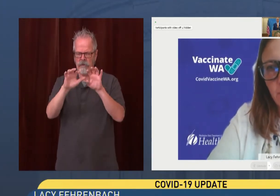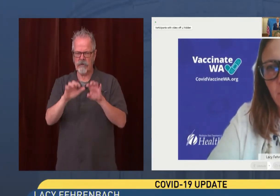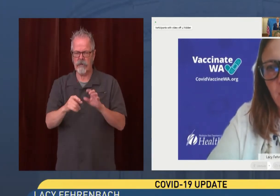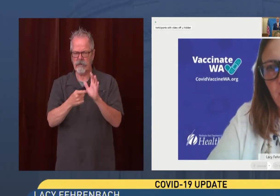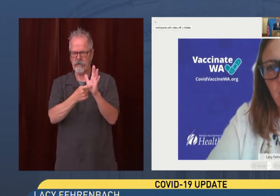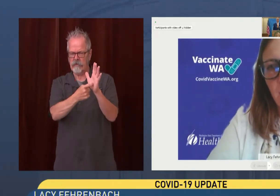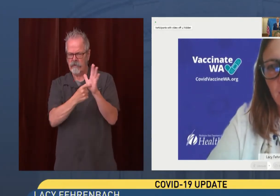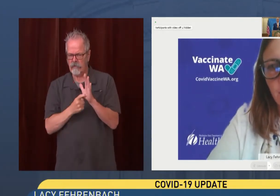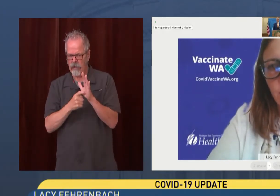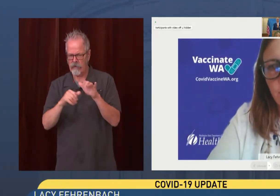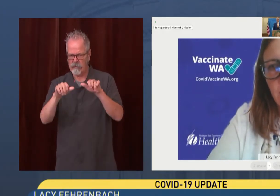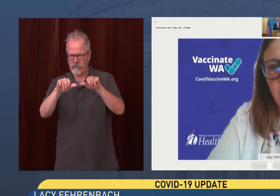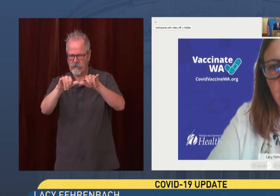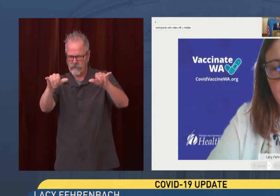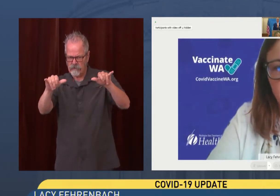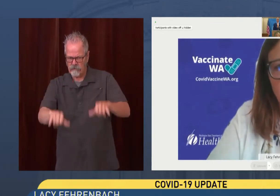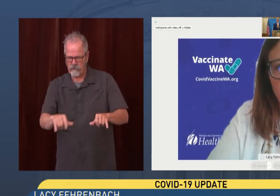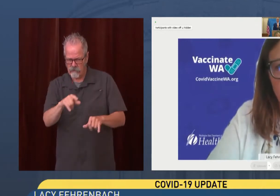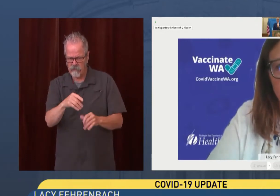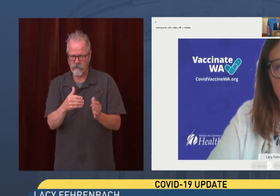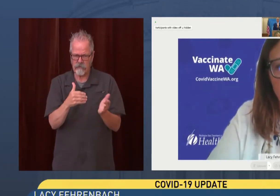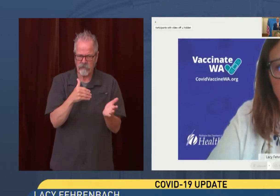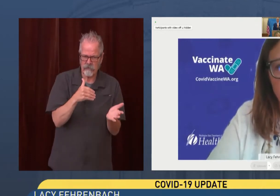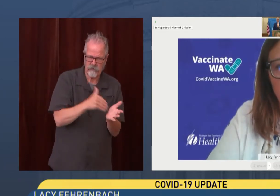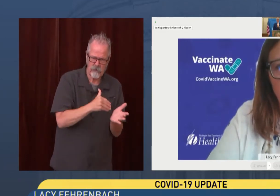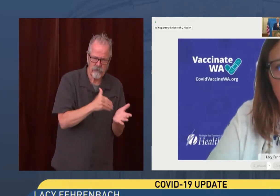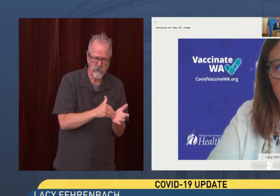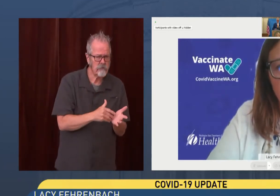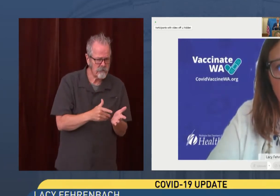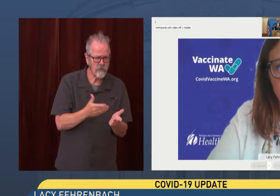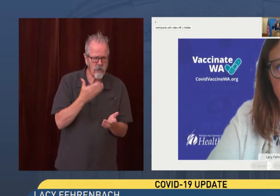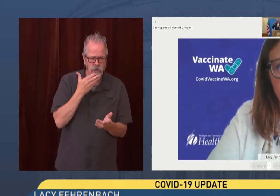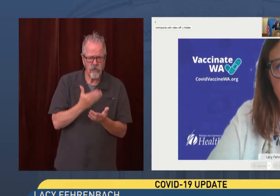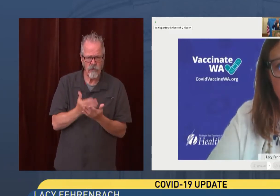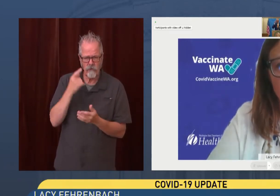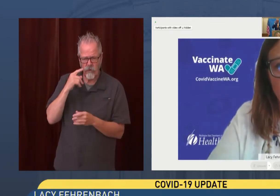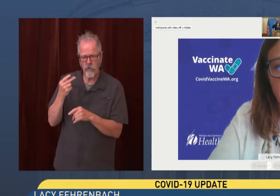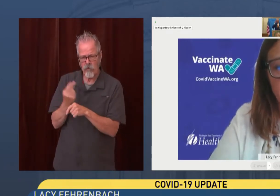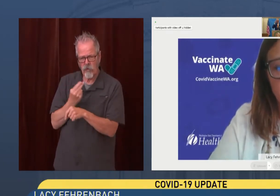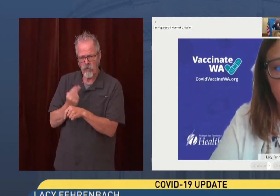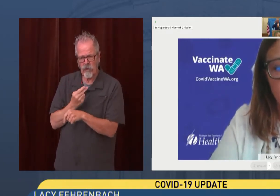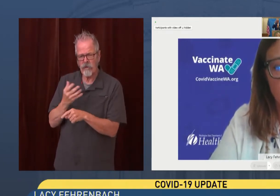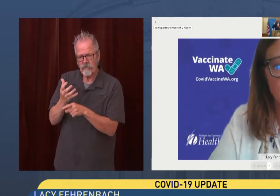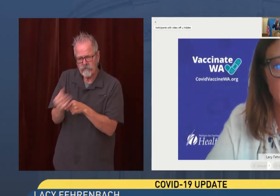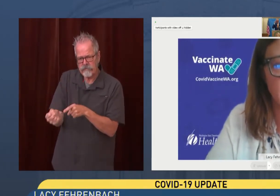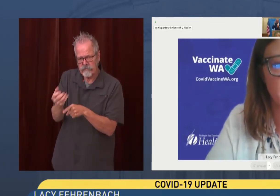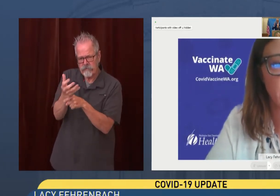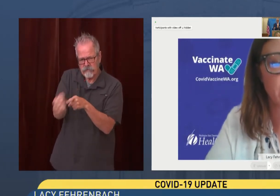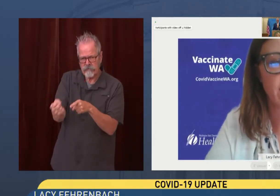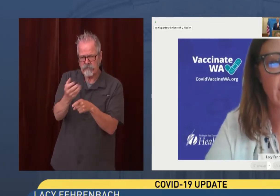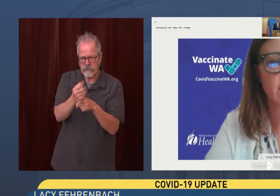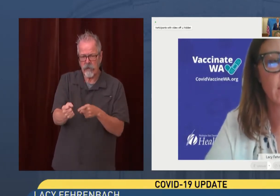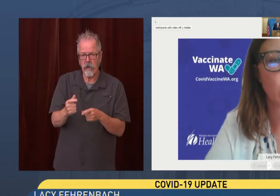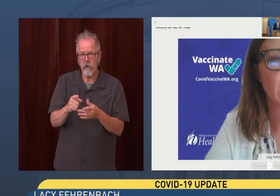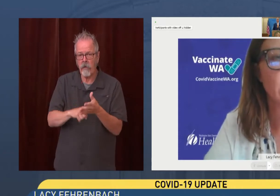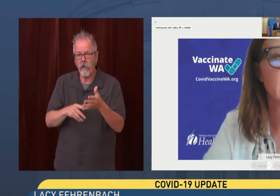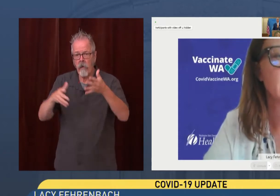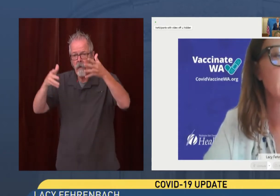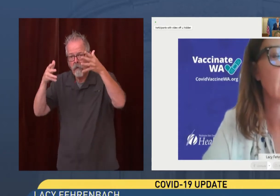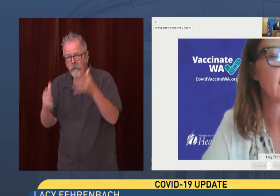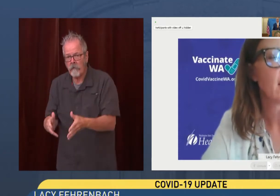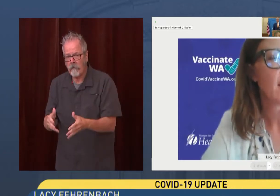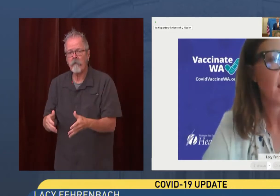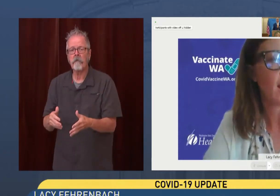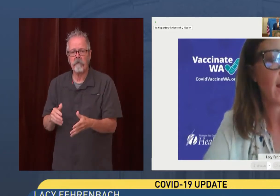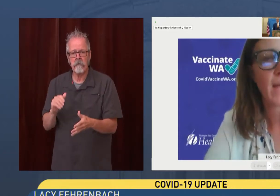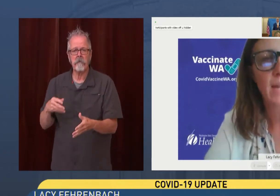great about using their vaccines. We also have processes to transfer doses among providers in